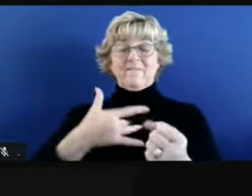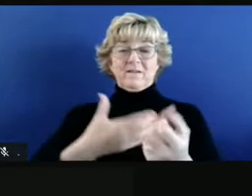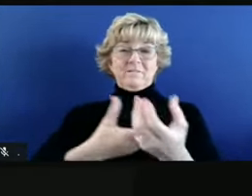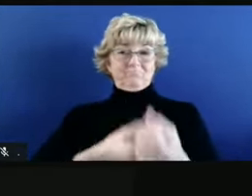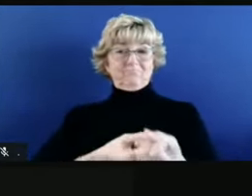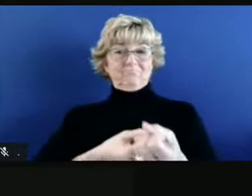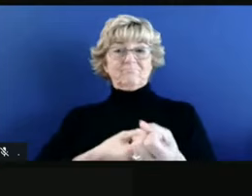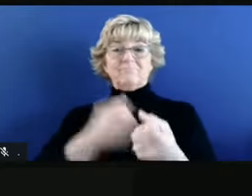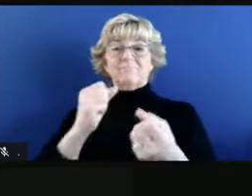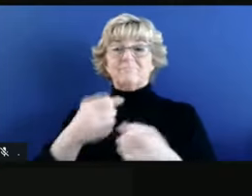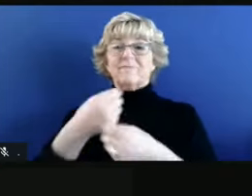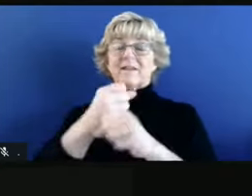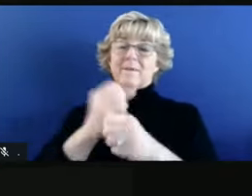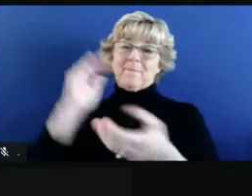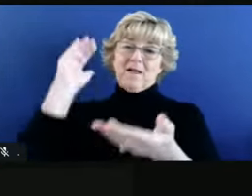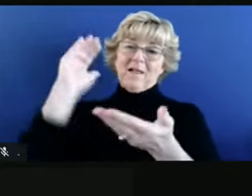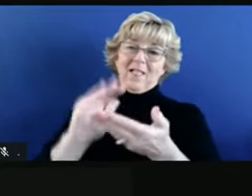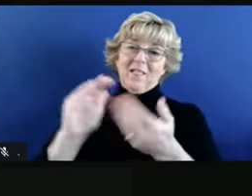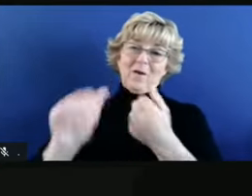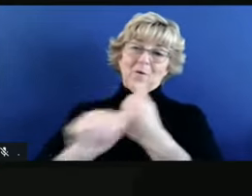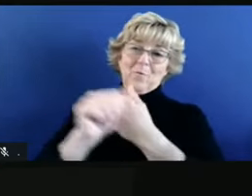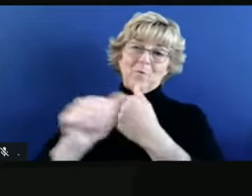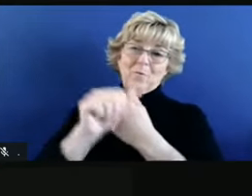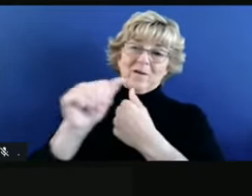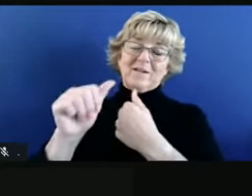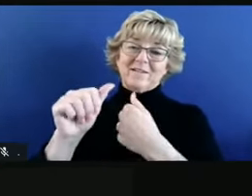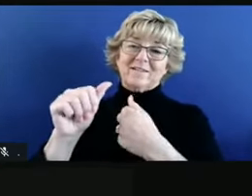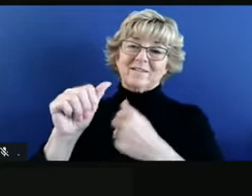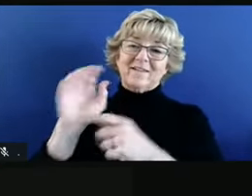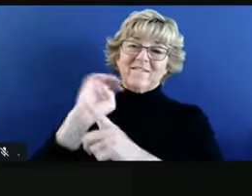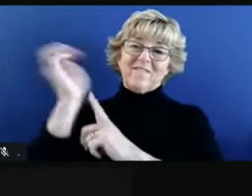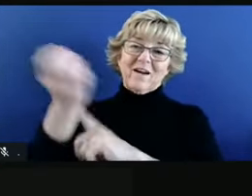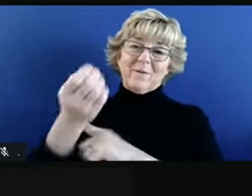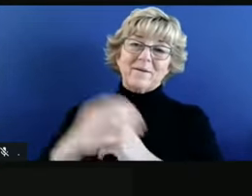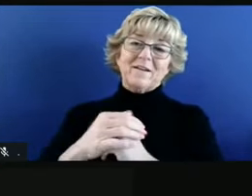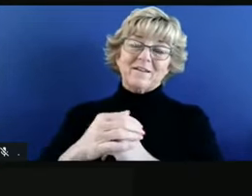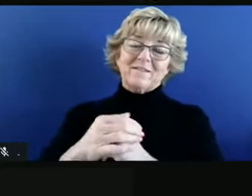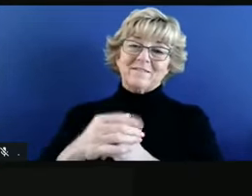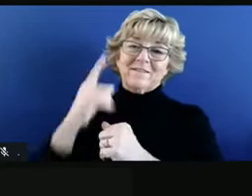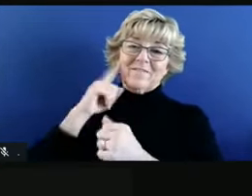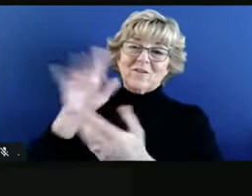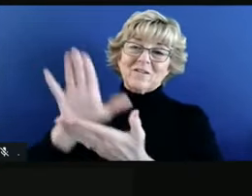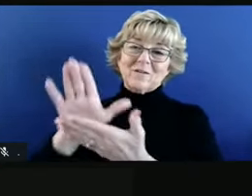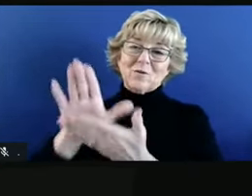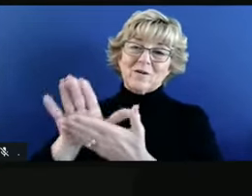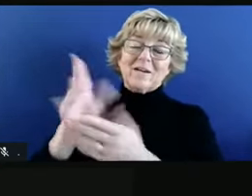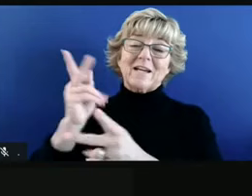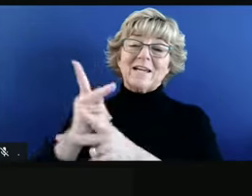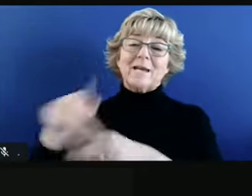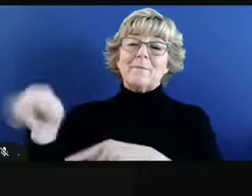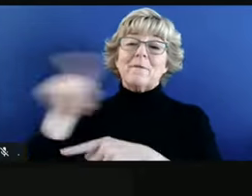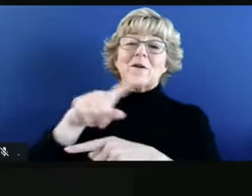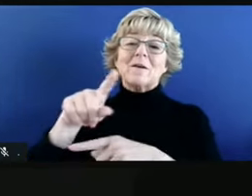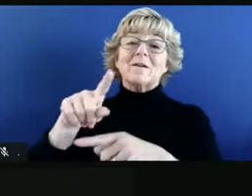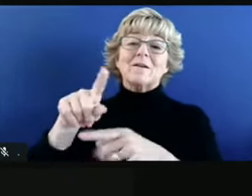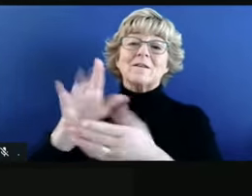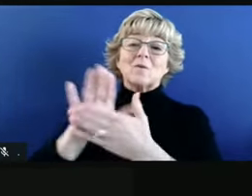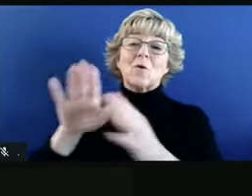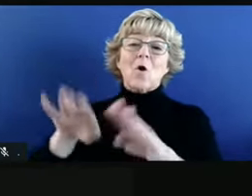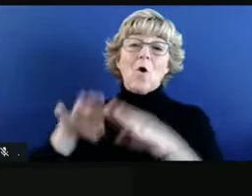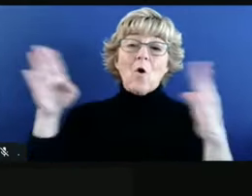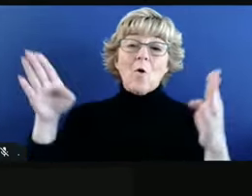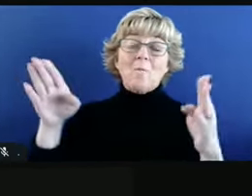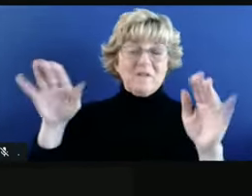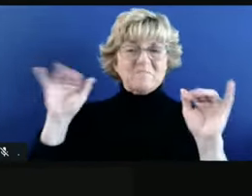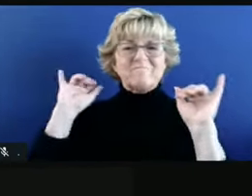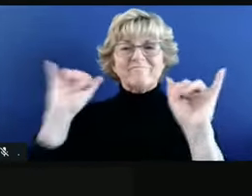we can create lower risk environments in schools and, you know, keep those that are open, open now and